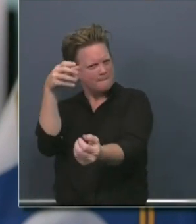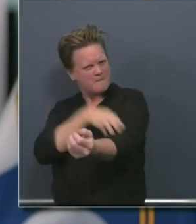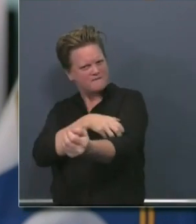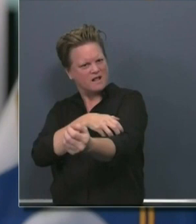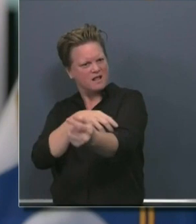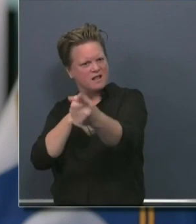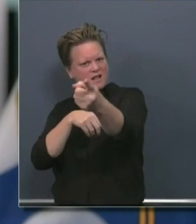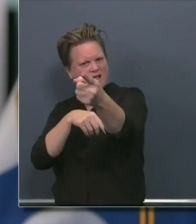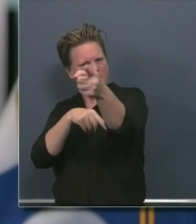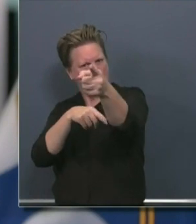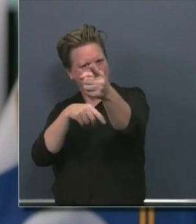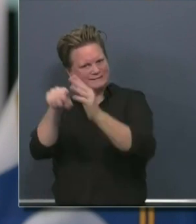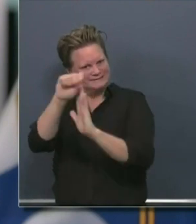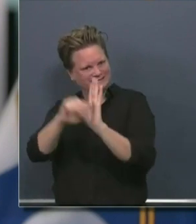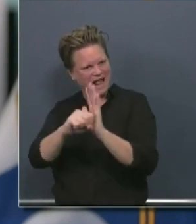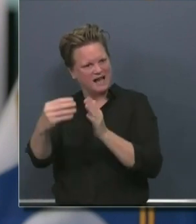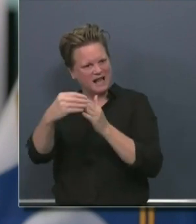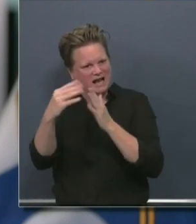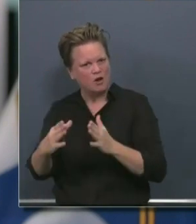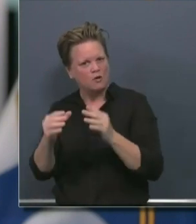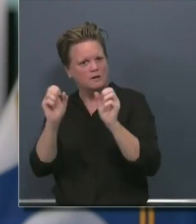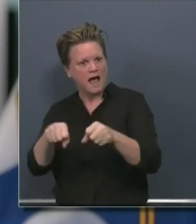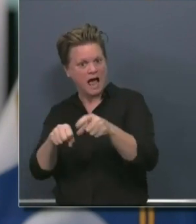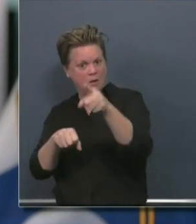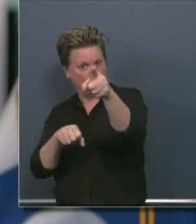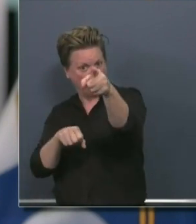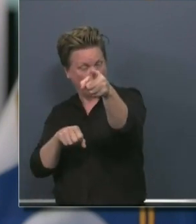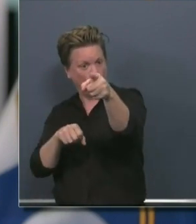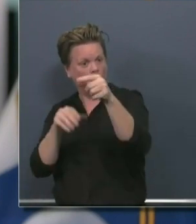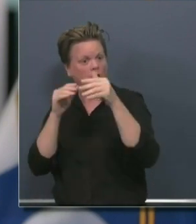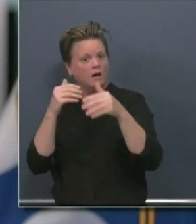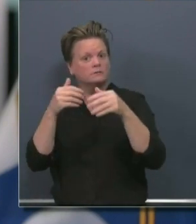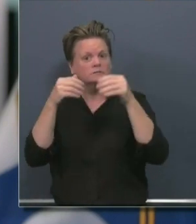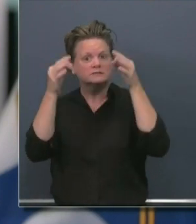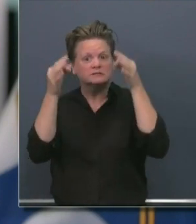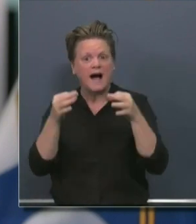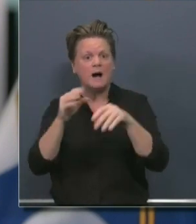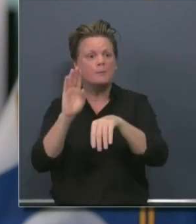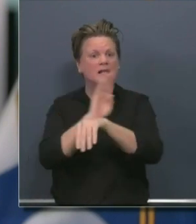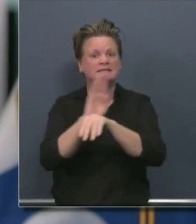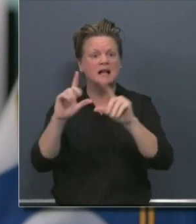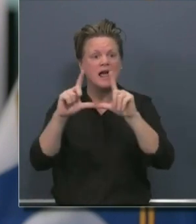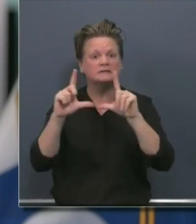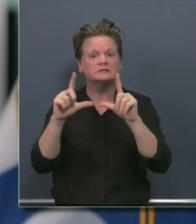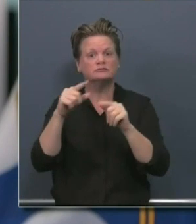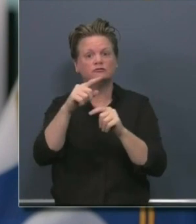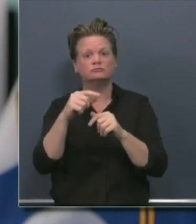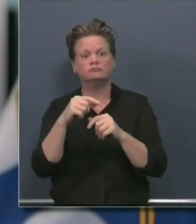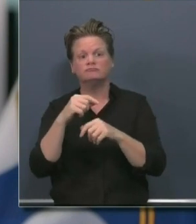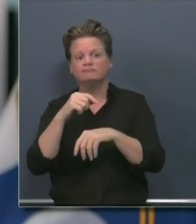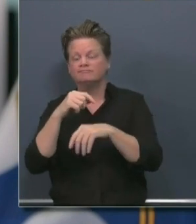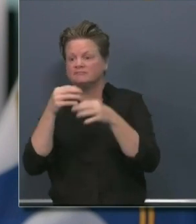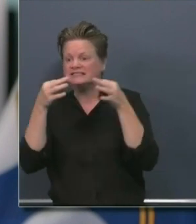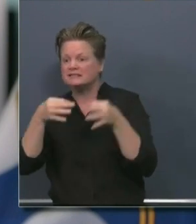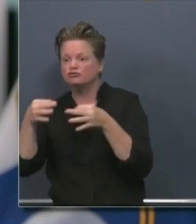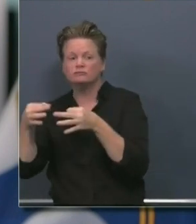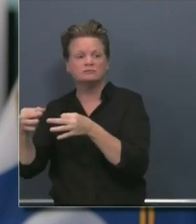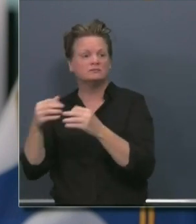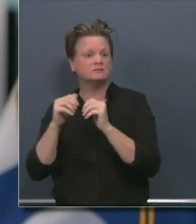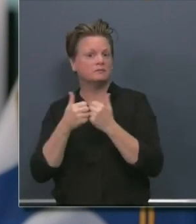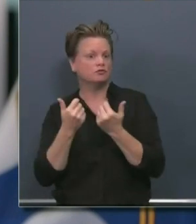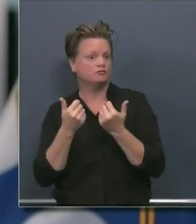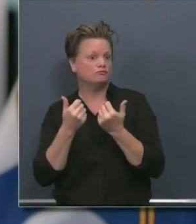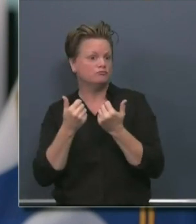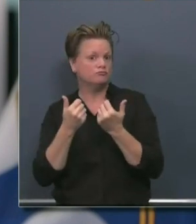restrictions? mean, funding, business licensure. And, and secondly, um, as this is kind of a follow up to something you